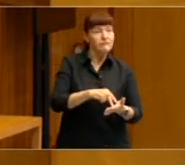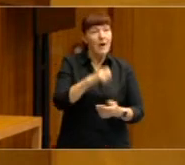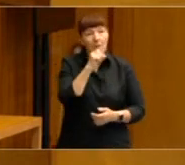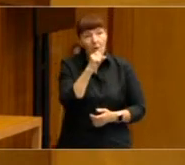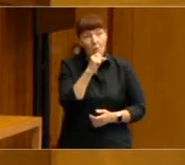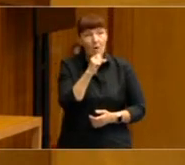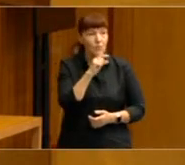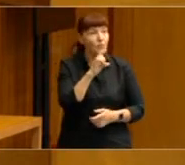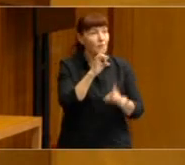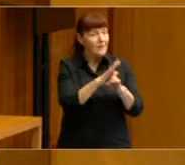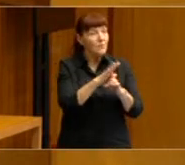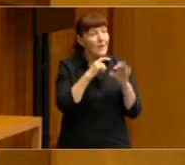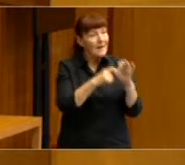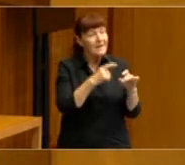question.